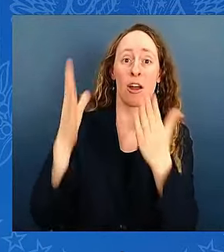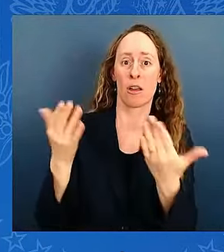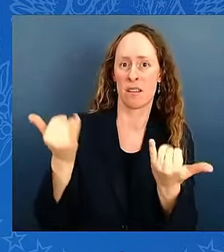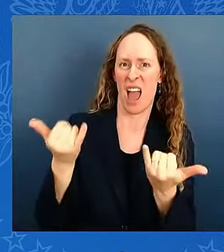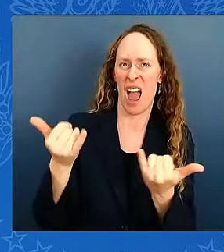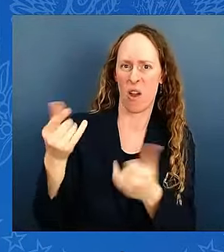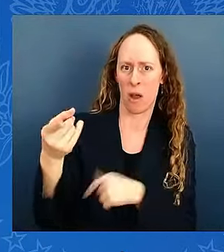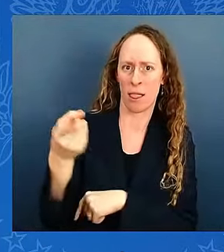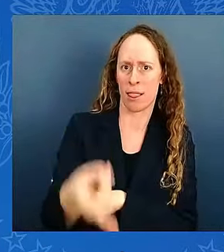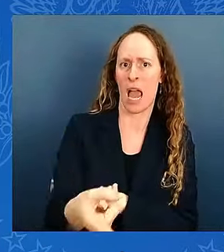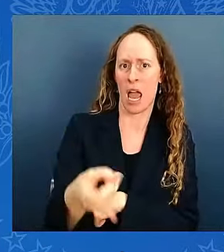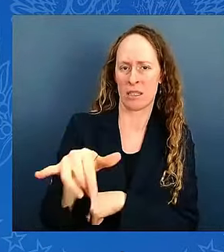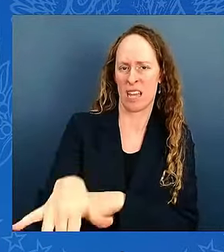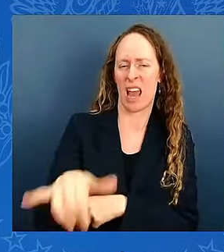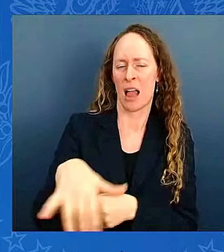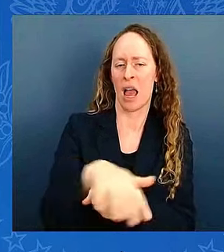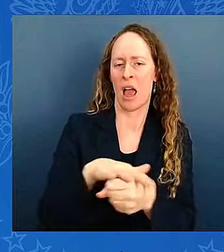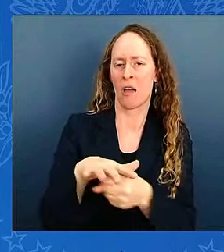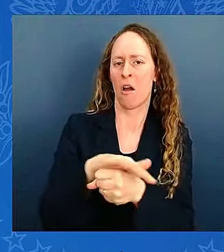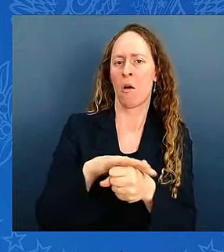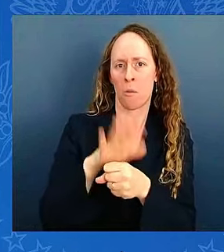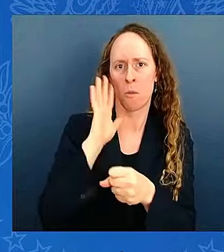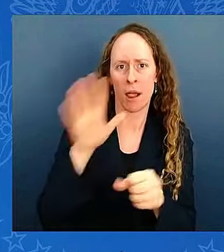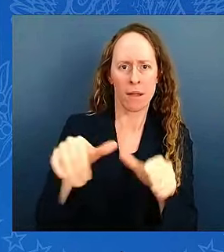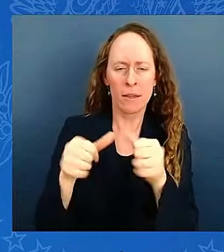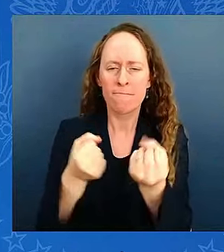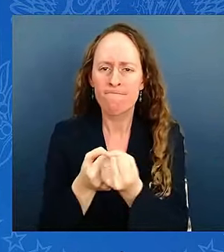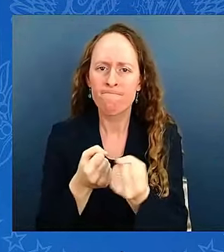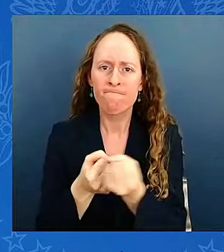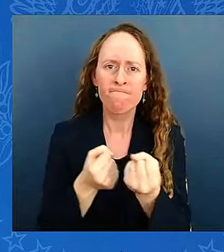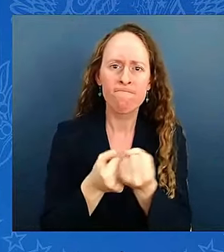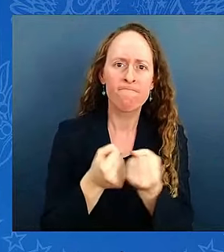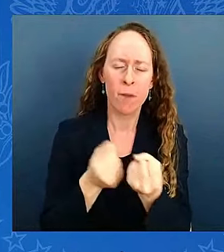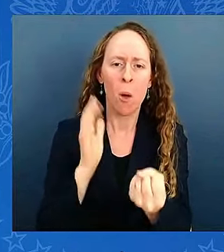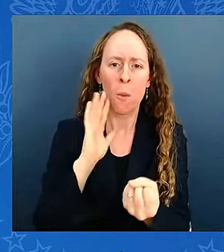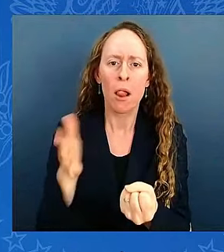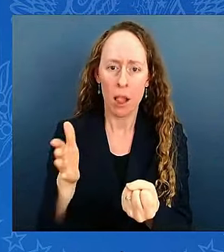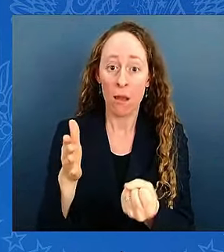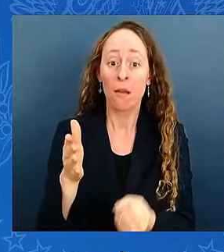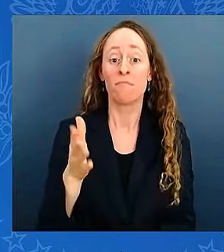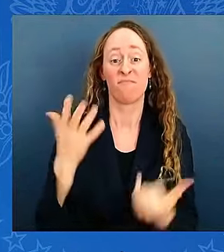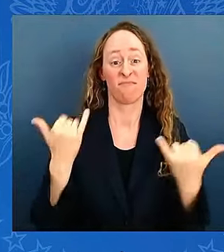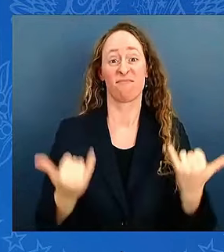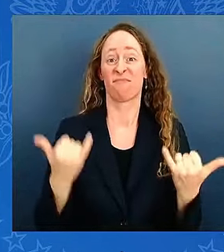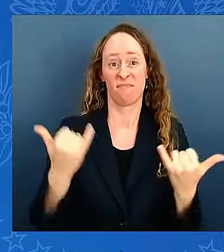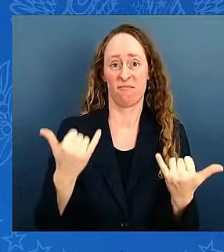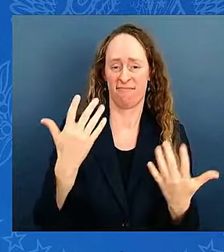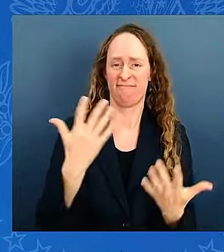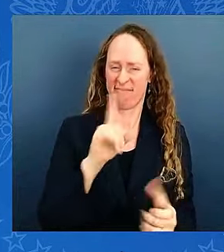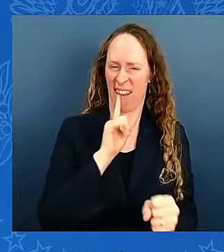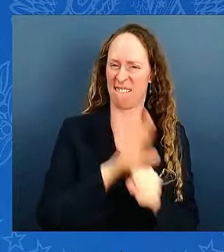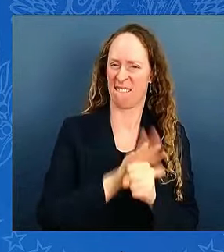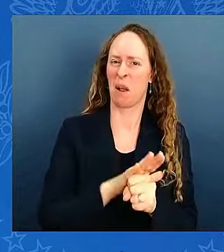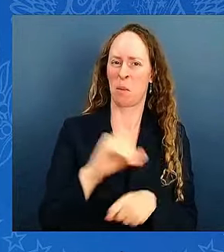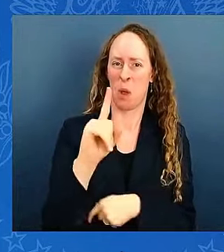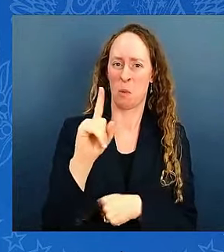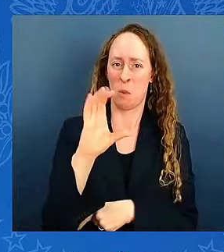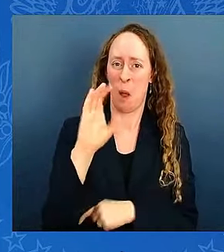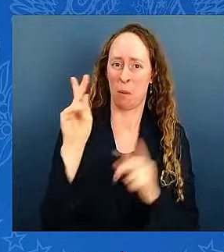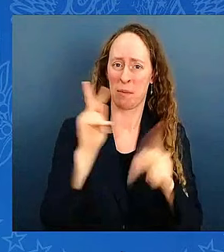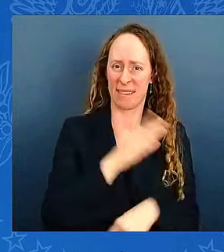There's been reports of over 100 dead and the consequence of this storm, and there are reports of 600 people